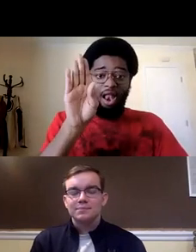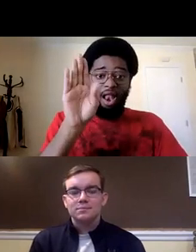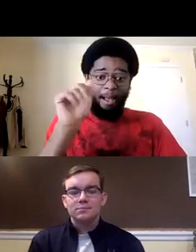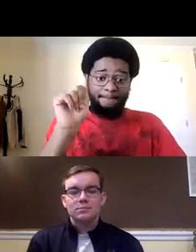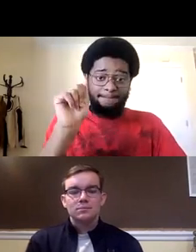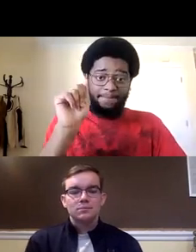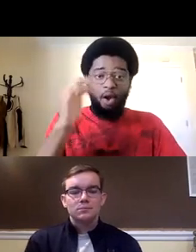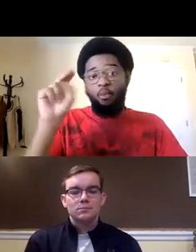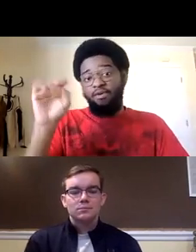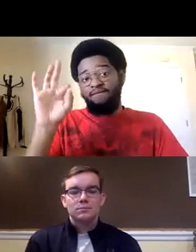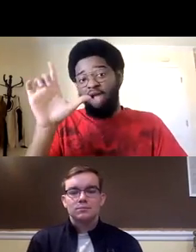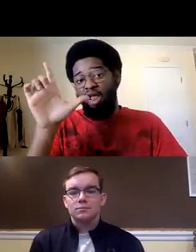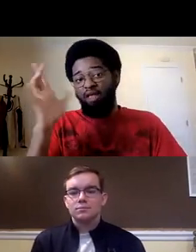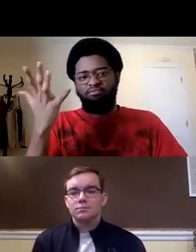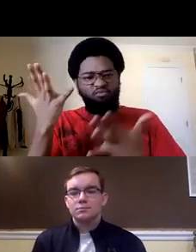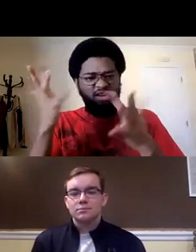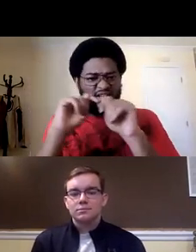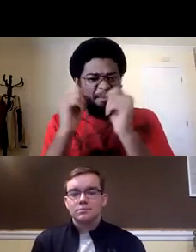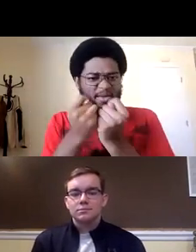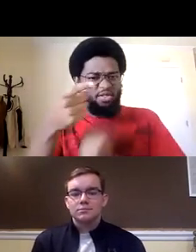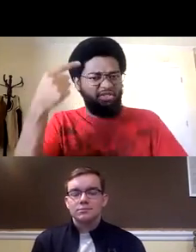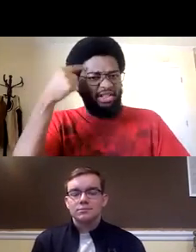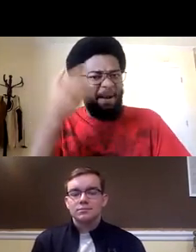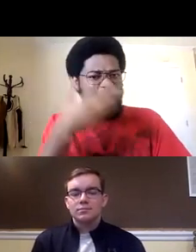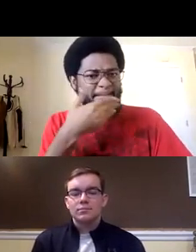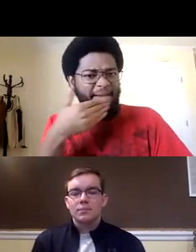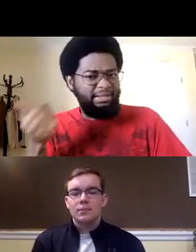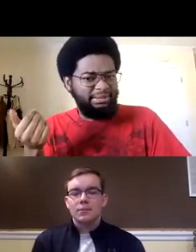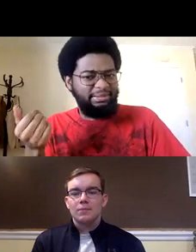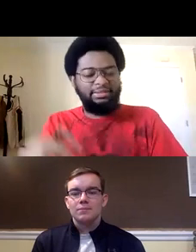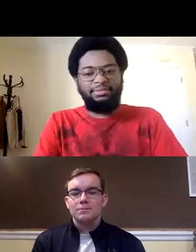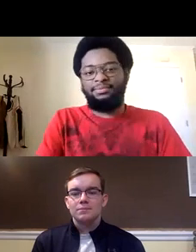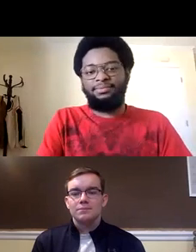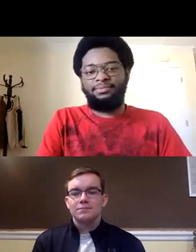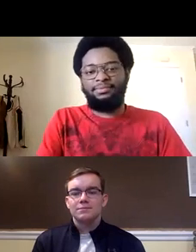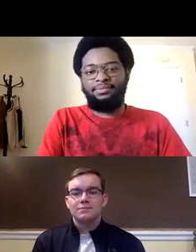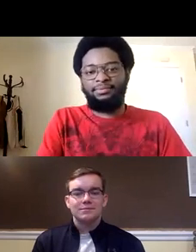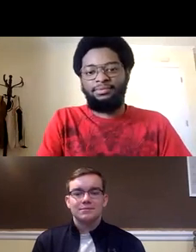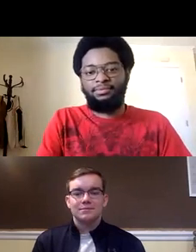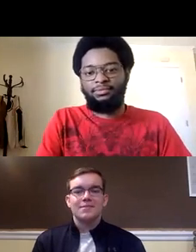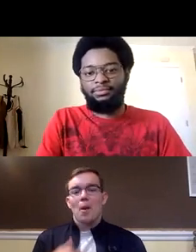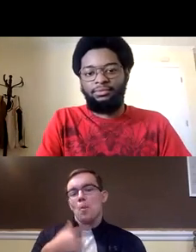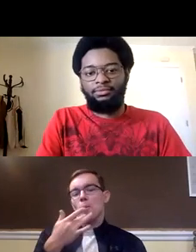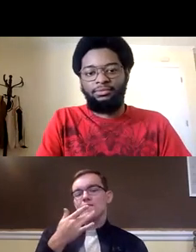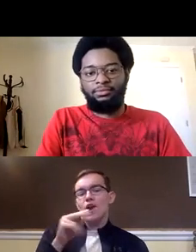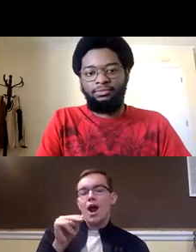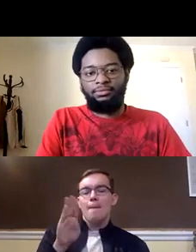do you think is best the nba or the nfl which team do you think is best